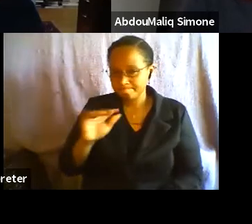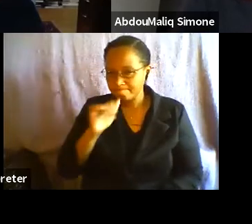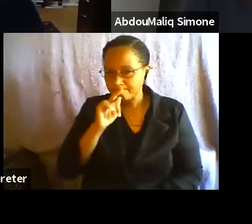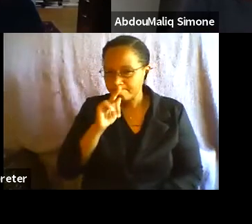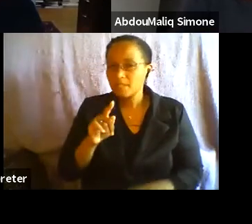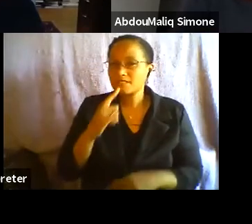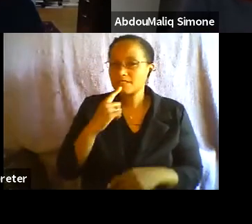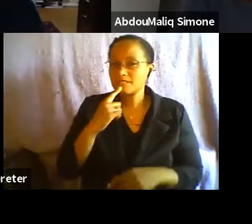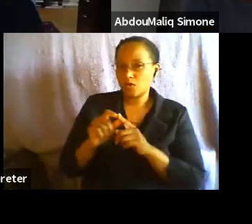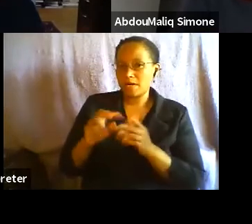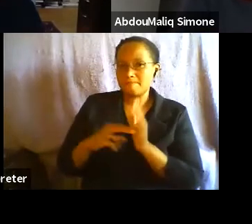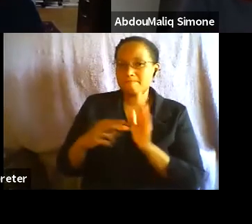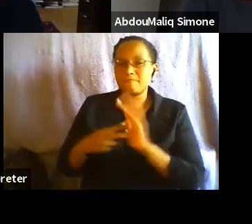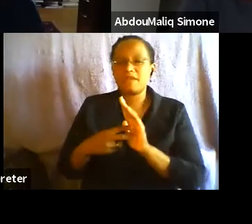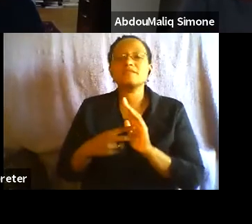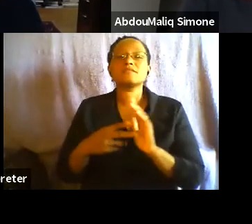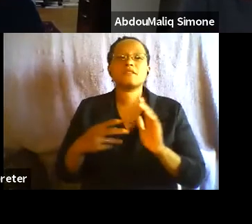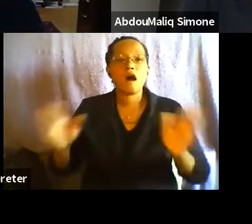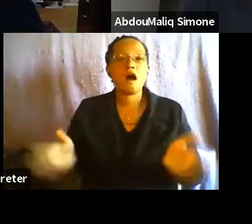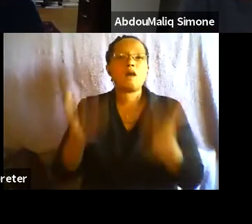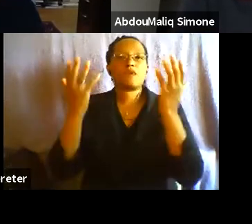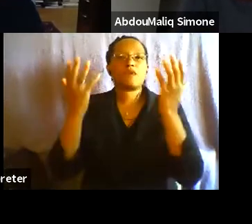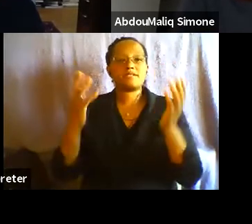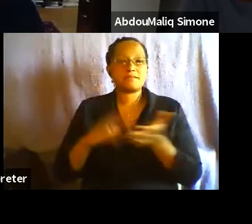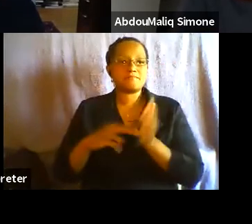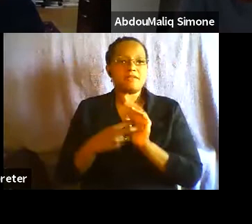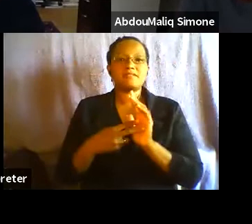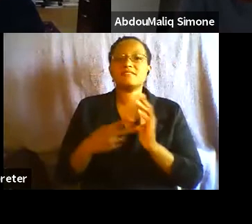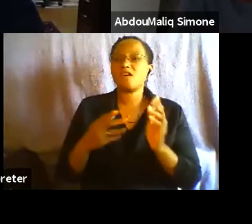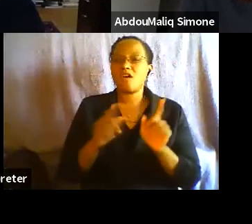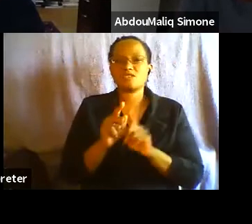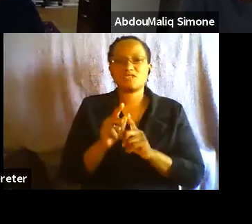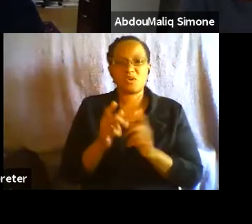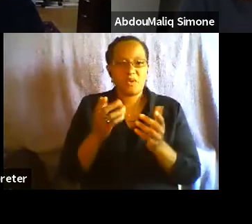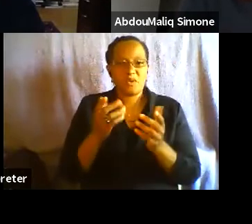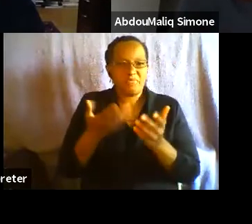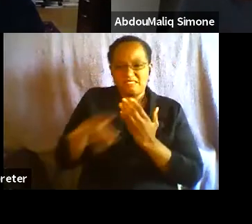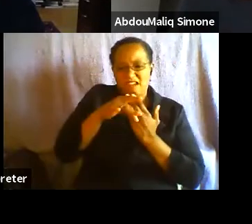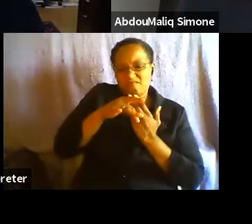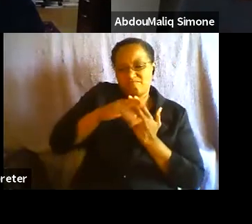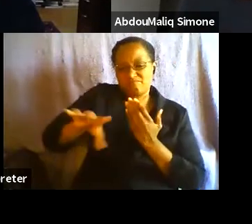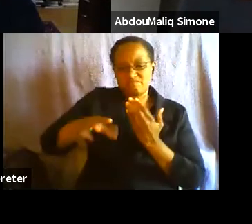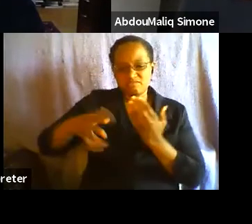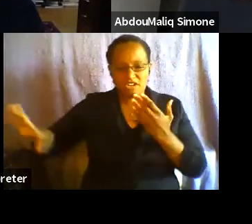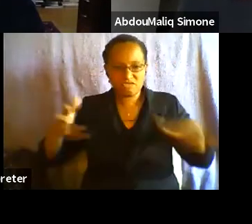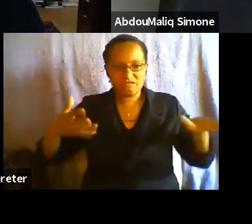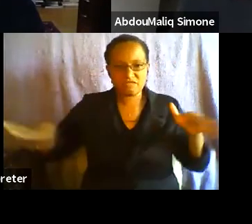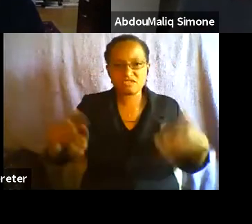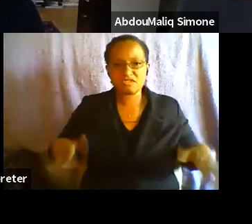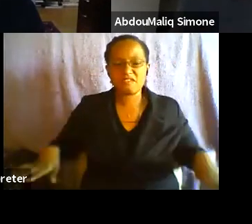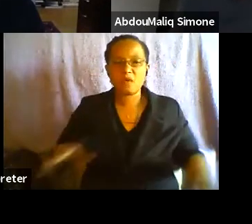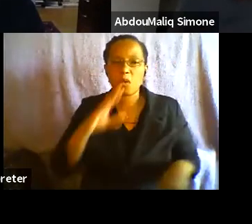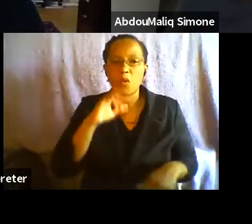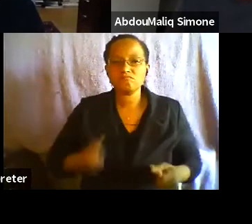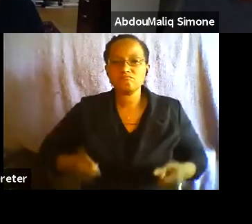off. And I think that combination of a people rising together to build something and shaking off the old is really